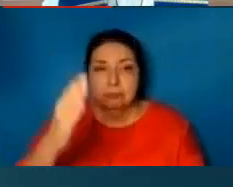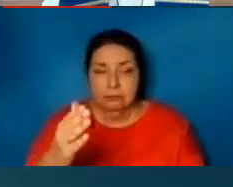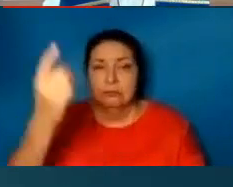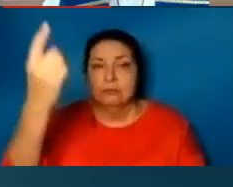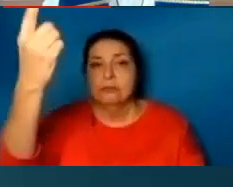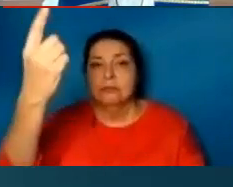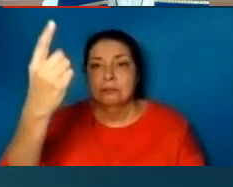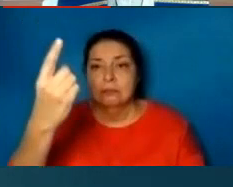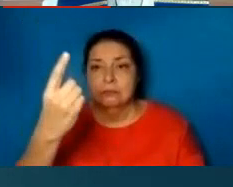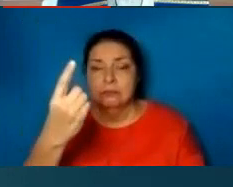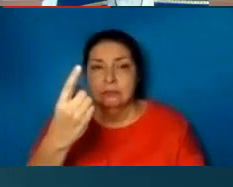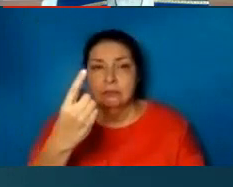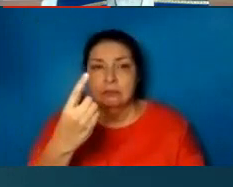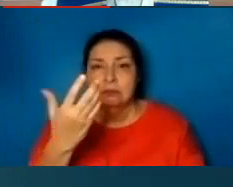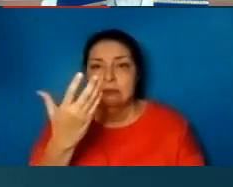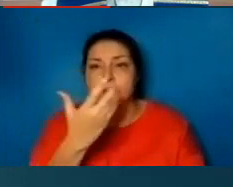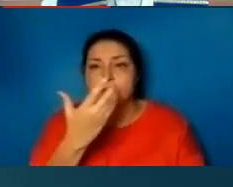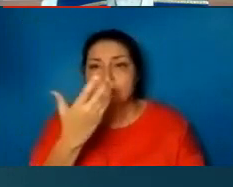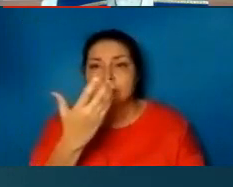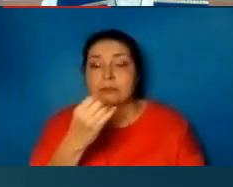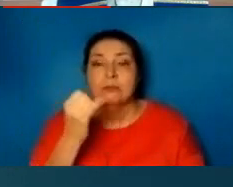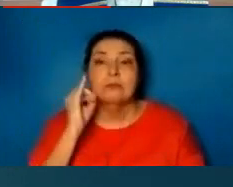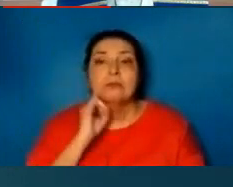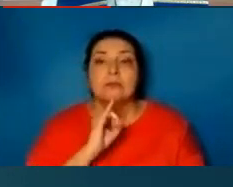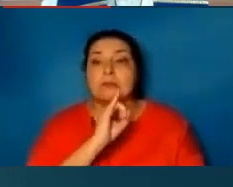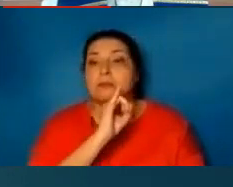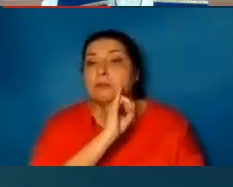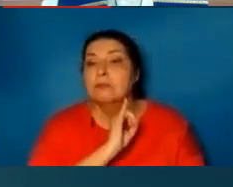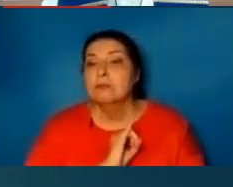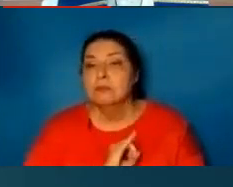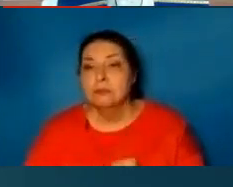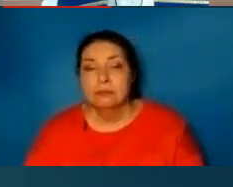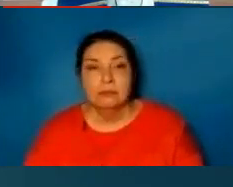shall come to you, O Israel.